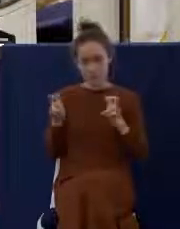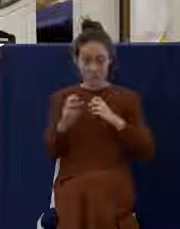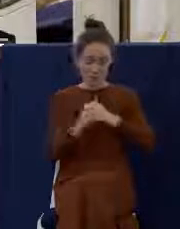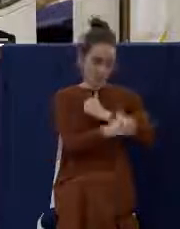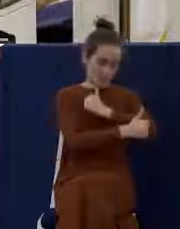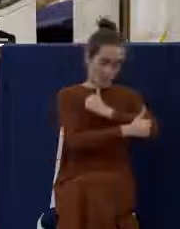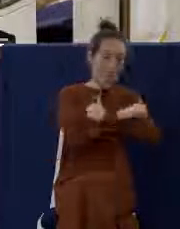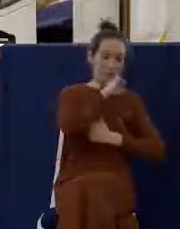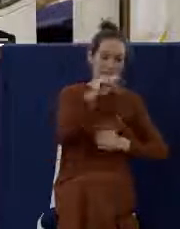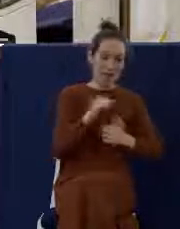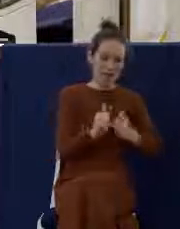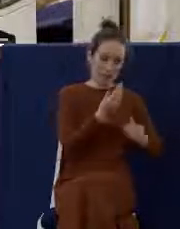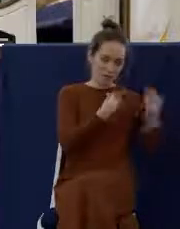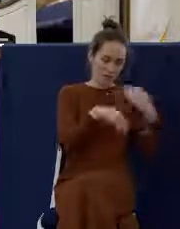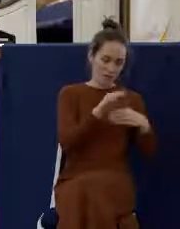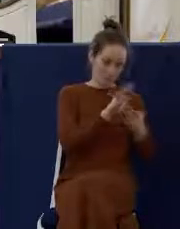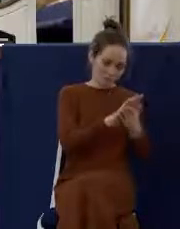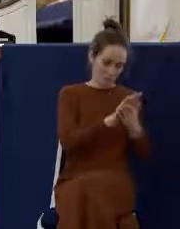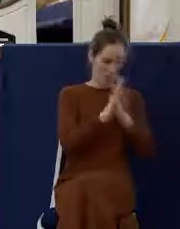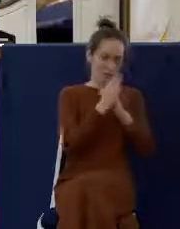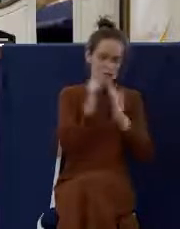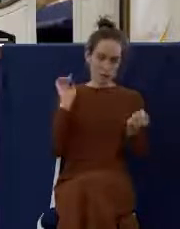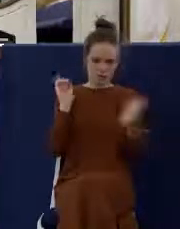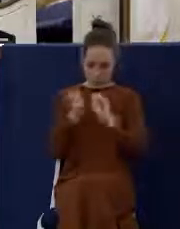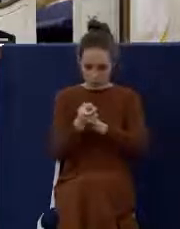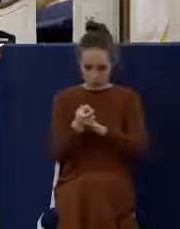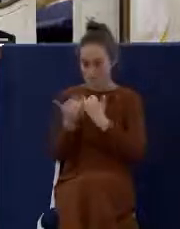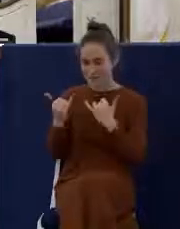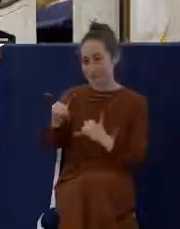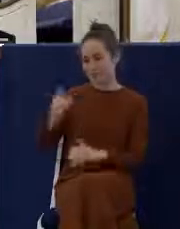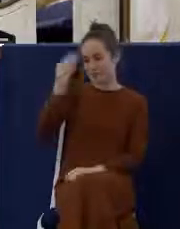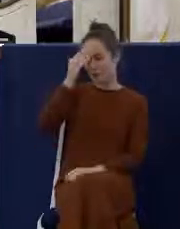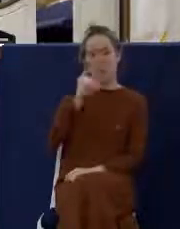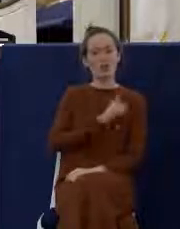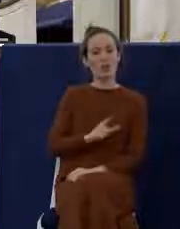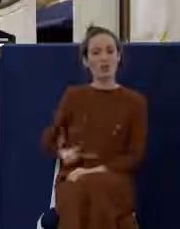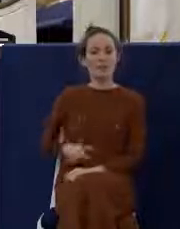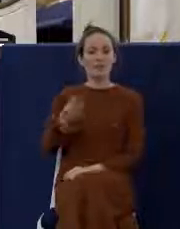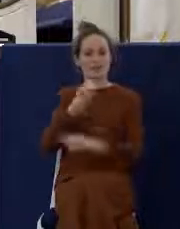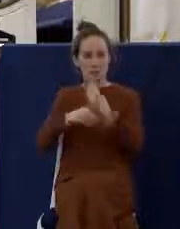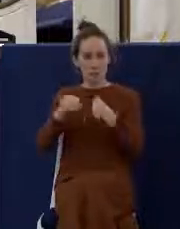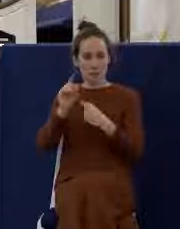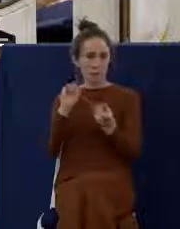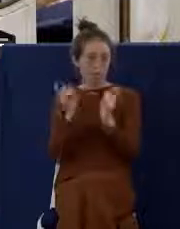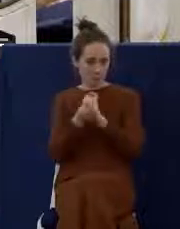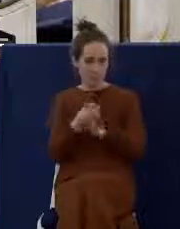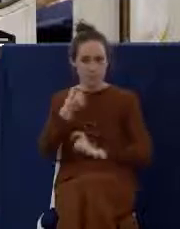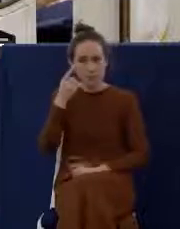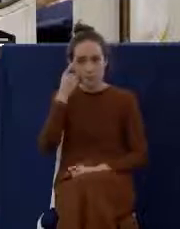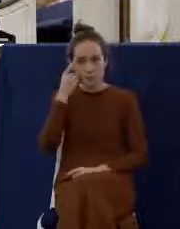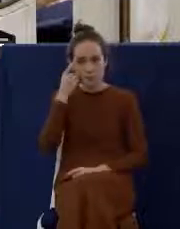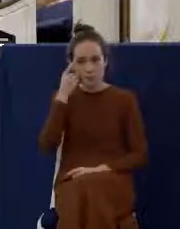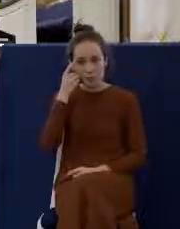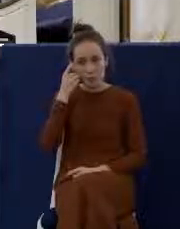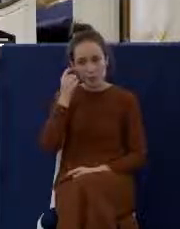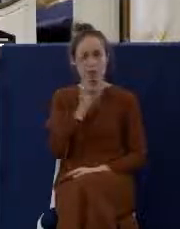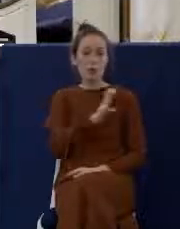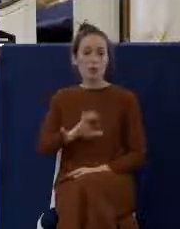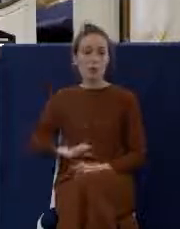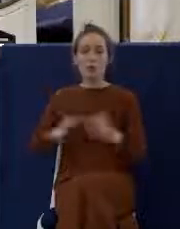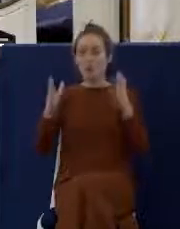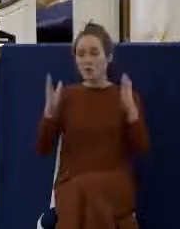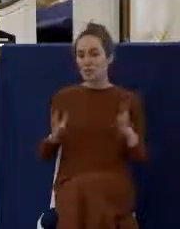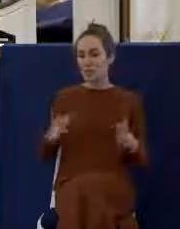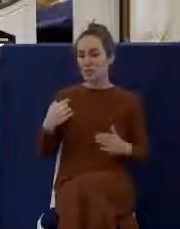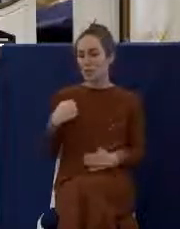transformed it into what we now know as the Lord's Supper. And so, therefore, as Christians, we